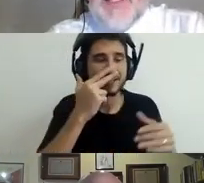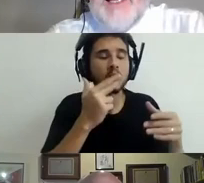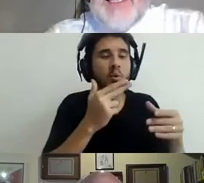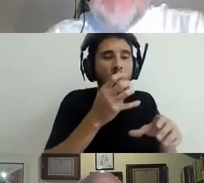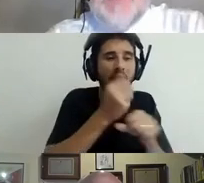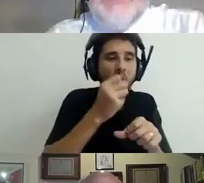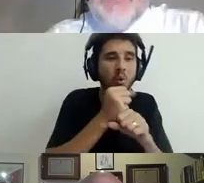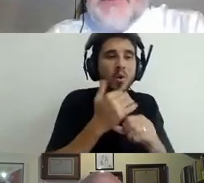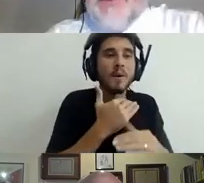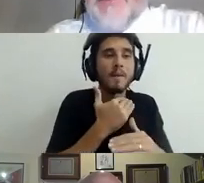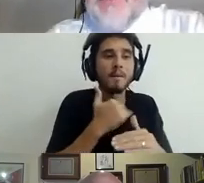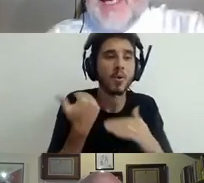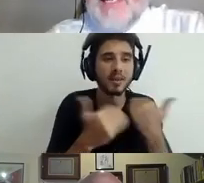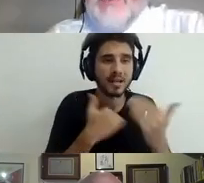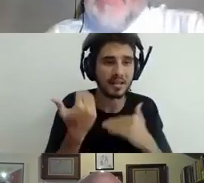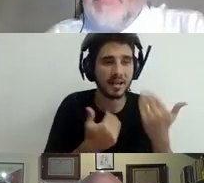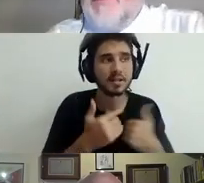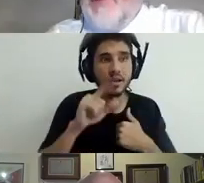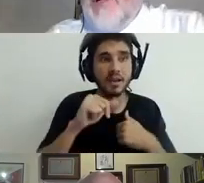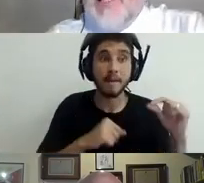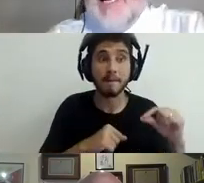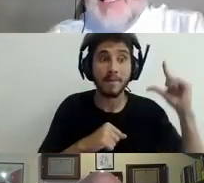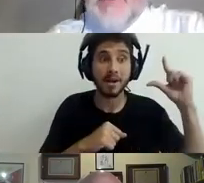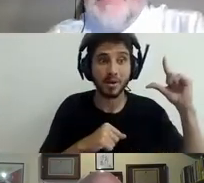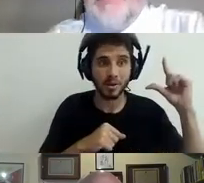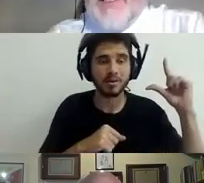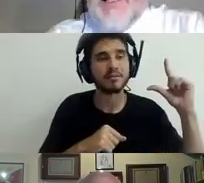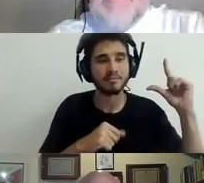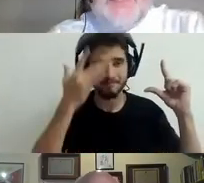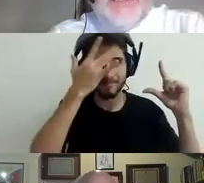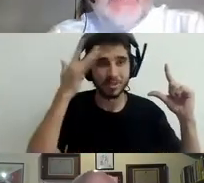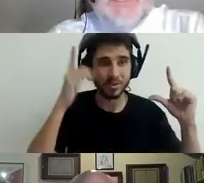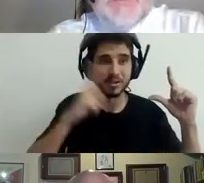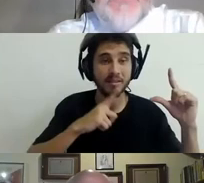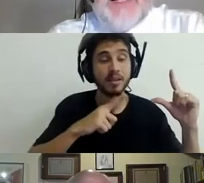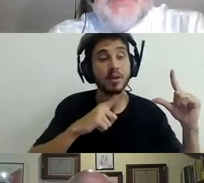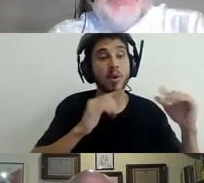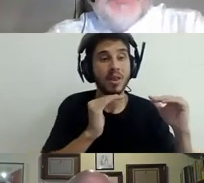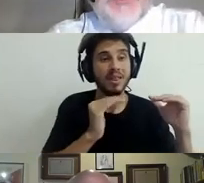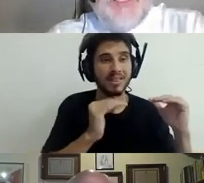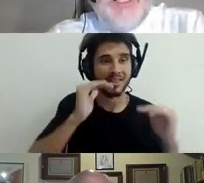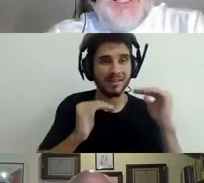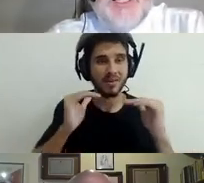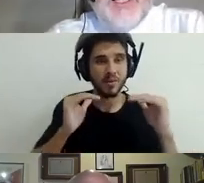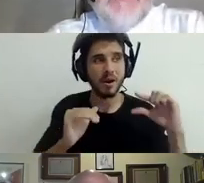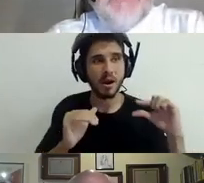Even if you control for income, for all kinds of intermediate variables,